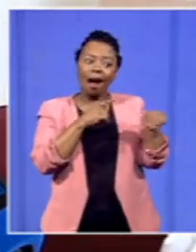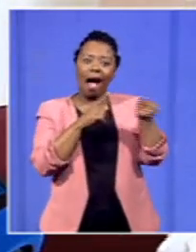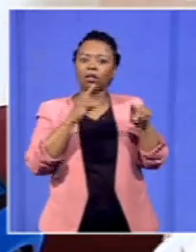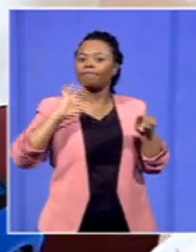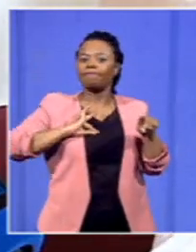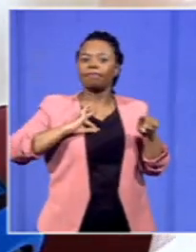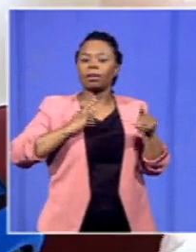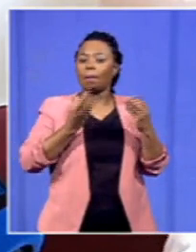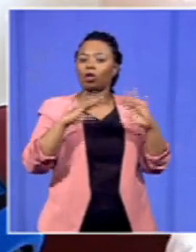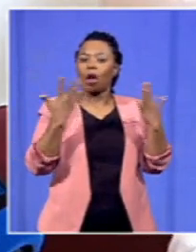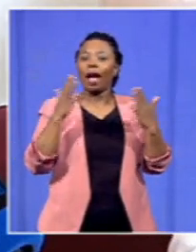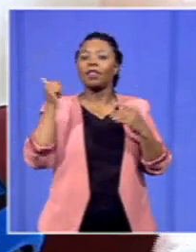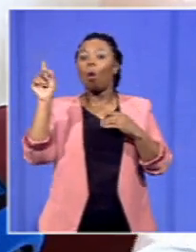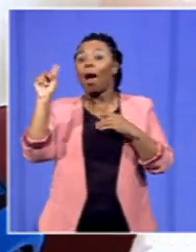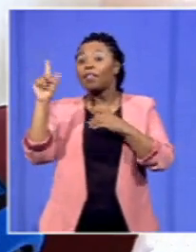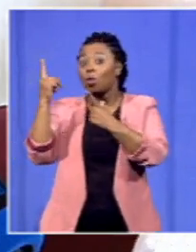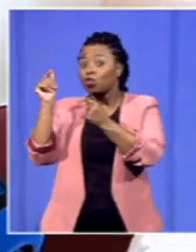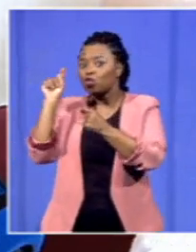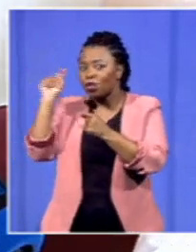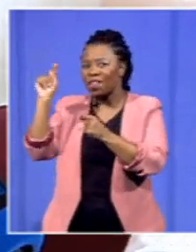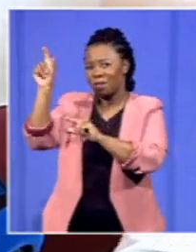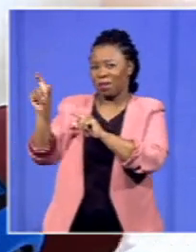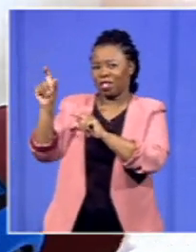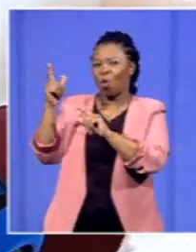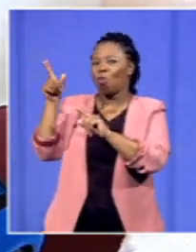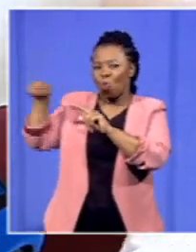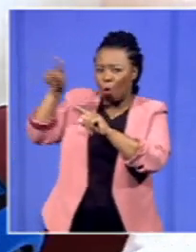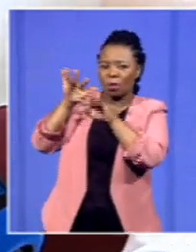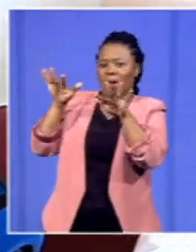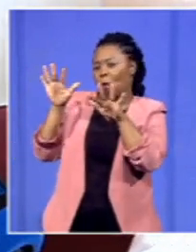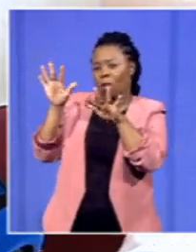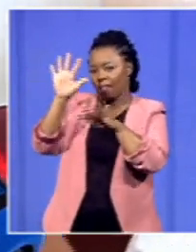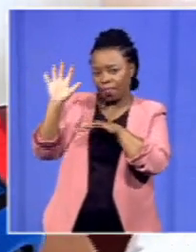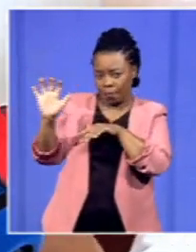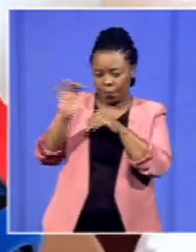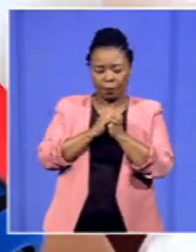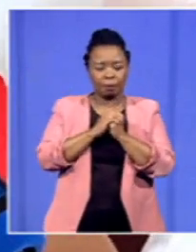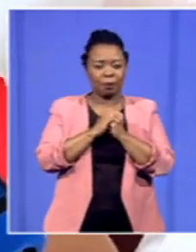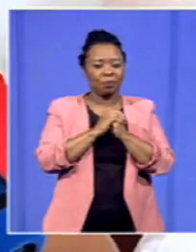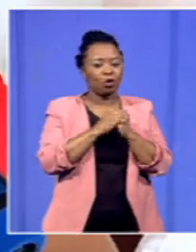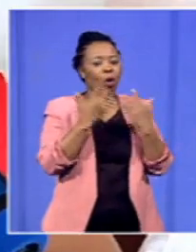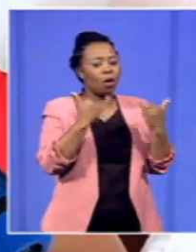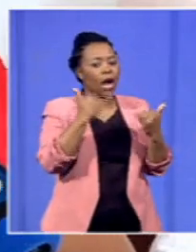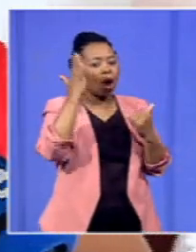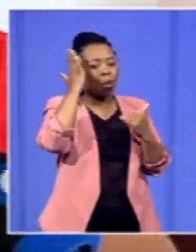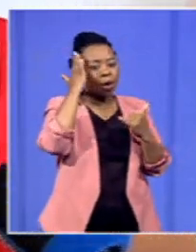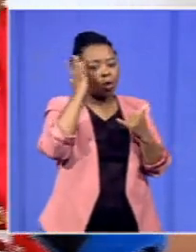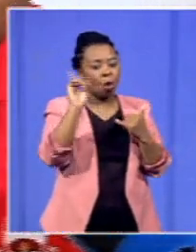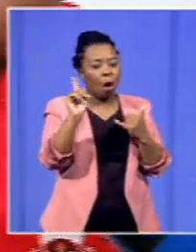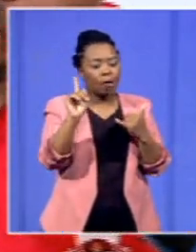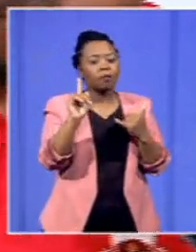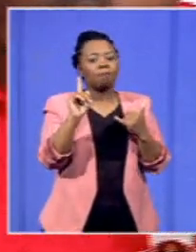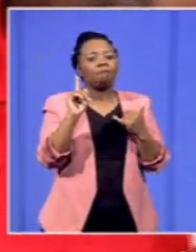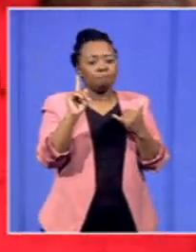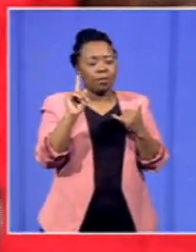I think as we asked about the effects one more thing that we know that has come to our attention is that